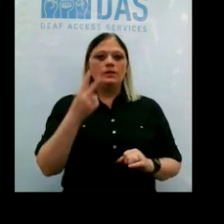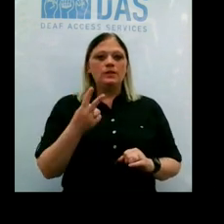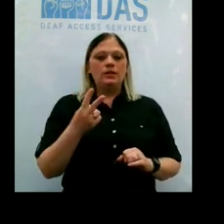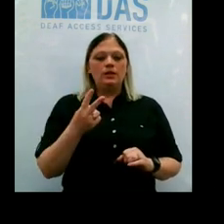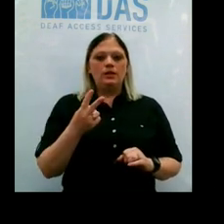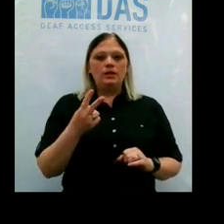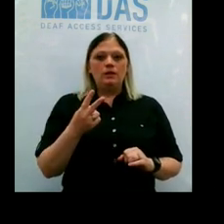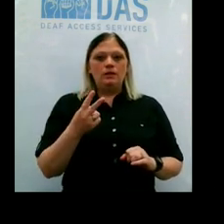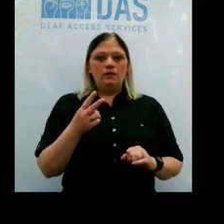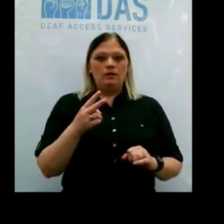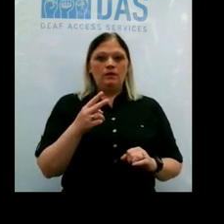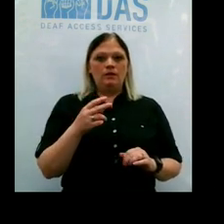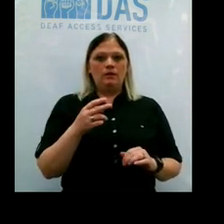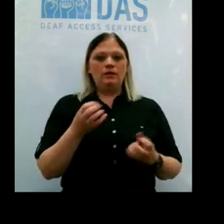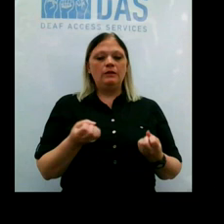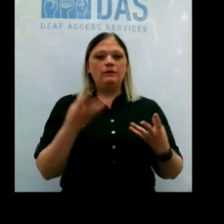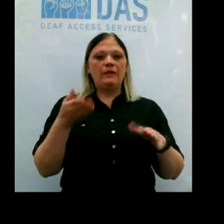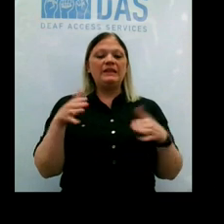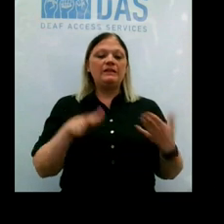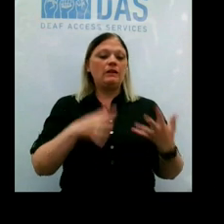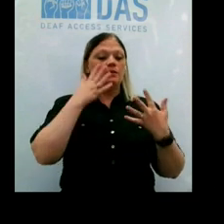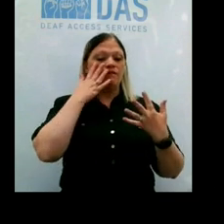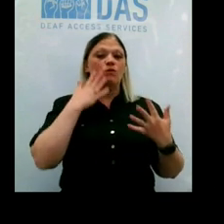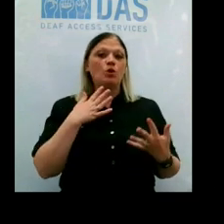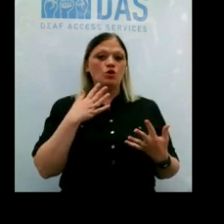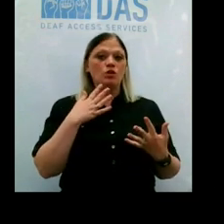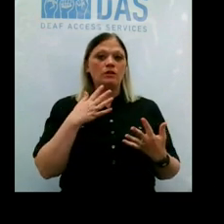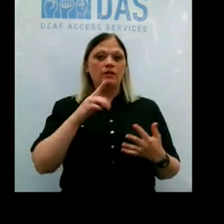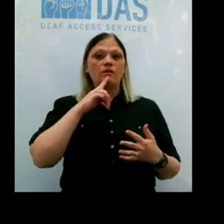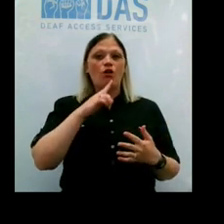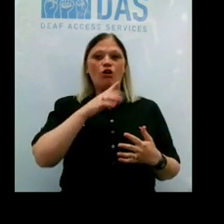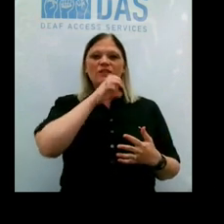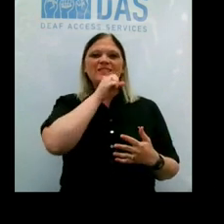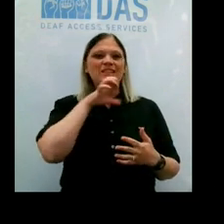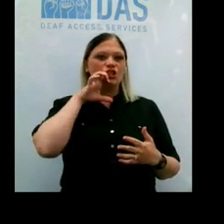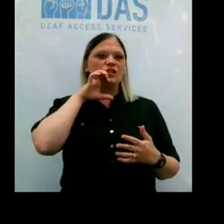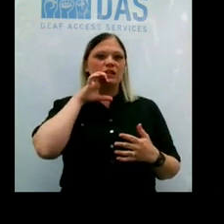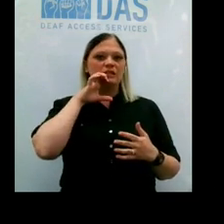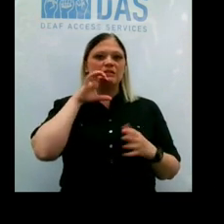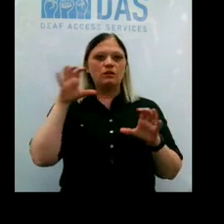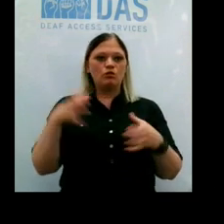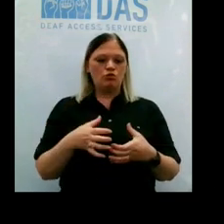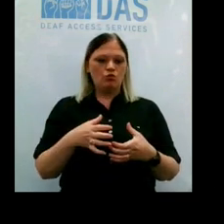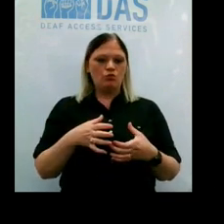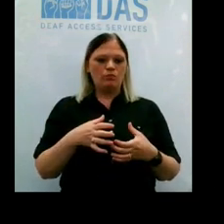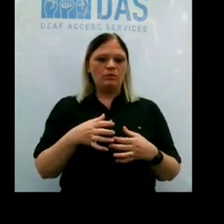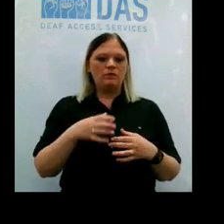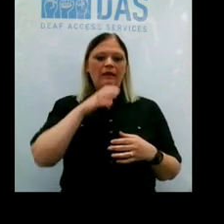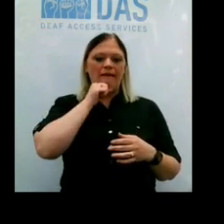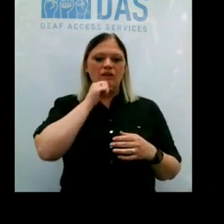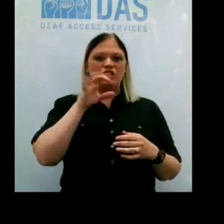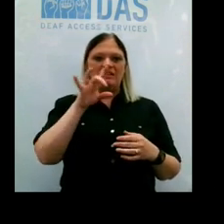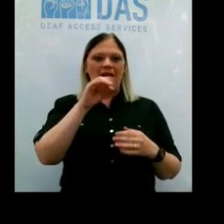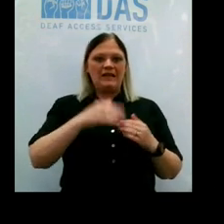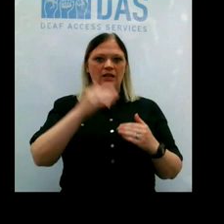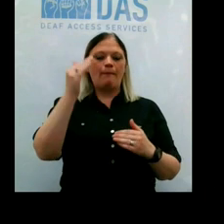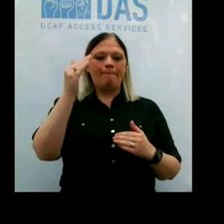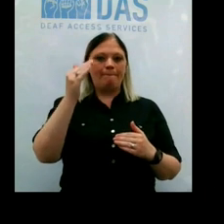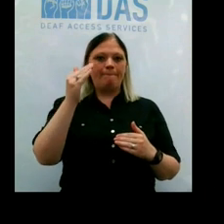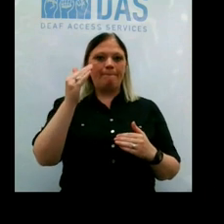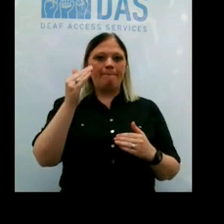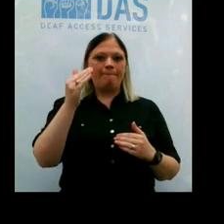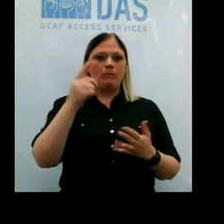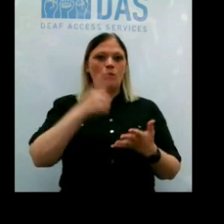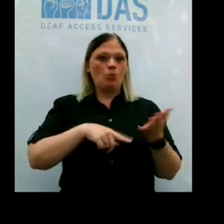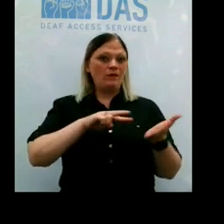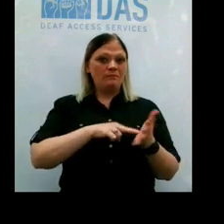have many of our deaths, unfortunately, are among our seniors, especially people who are 80 and up. So I think what that tells